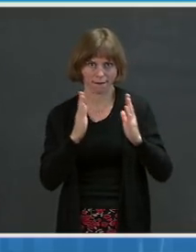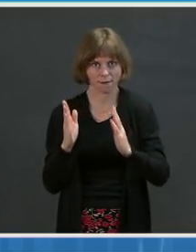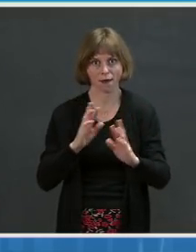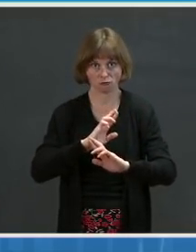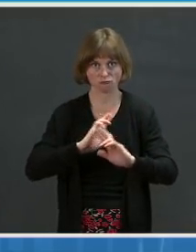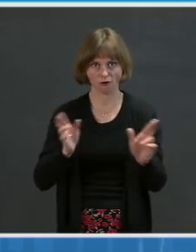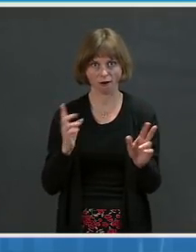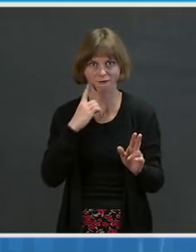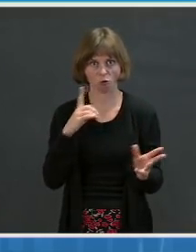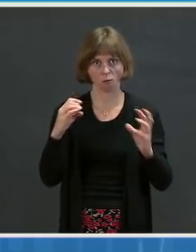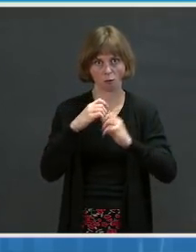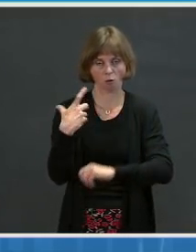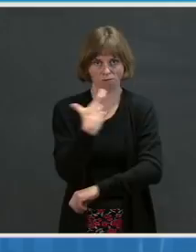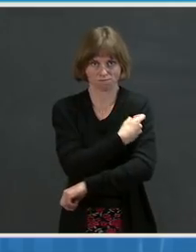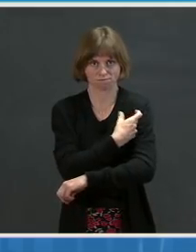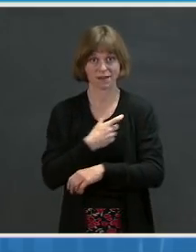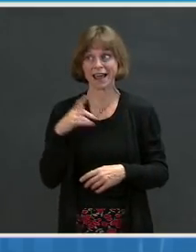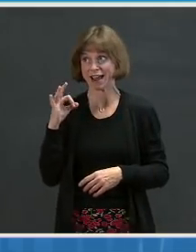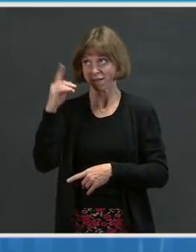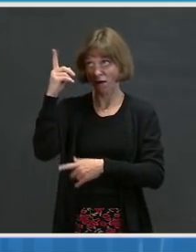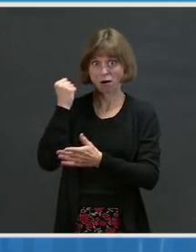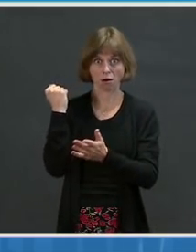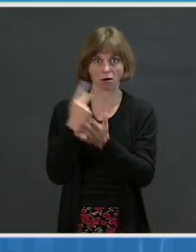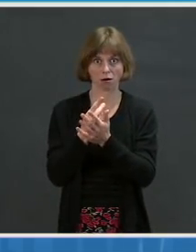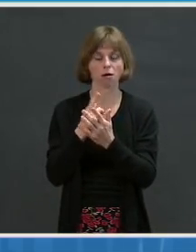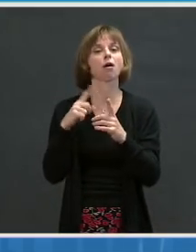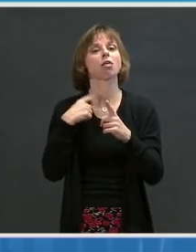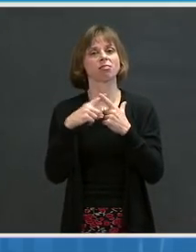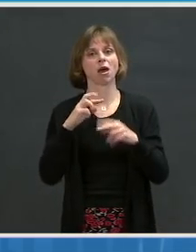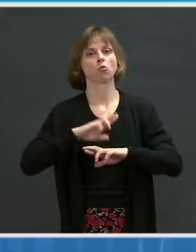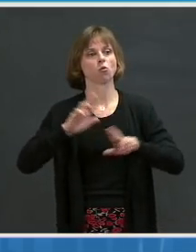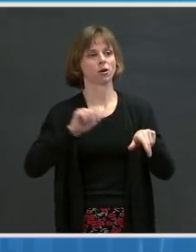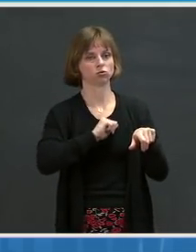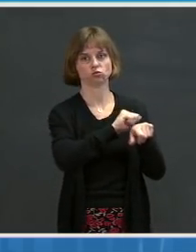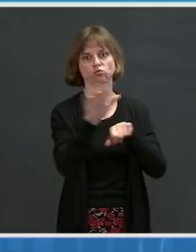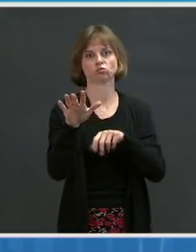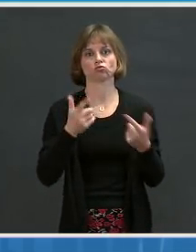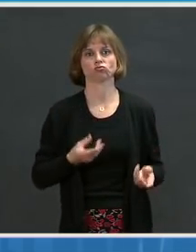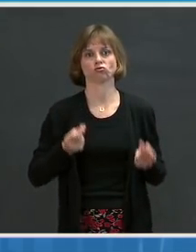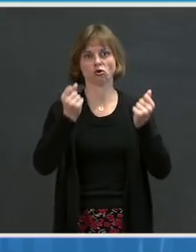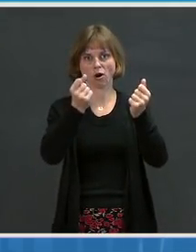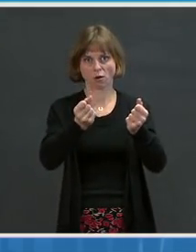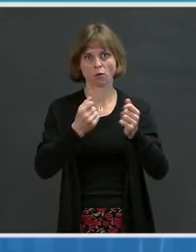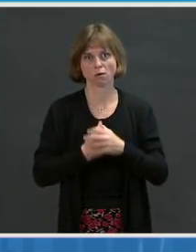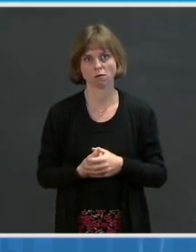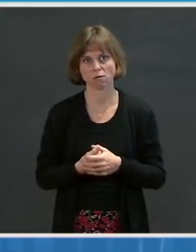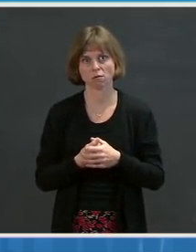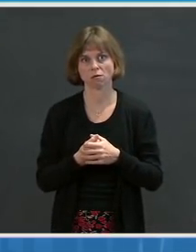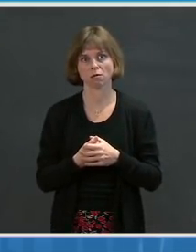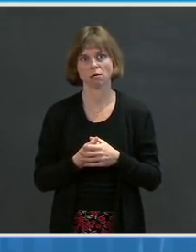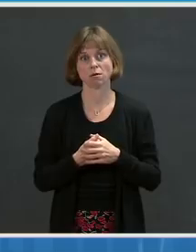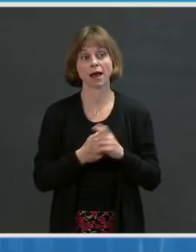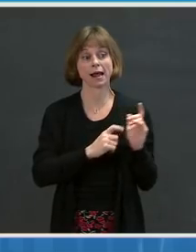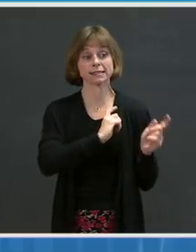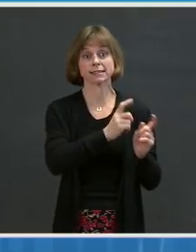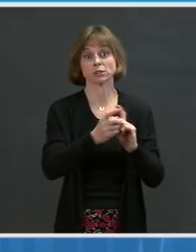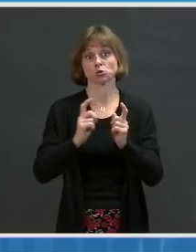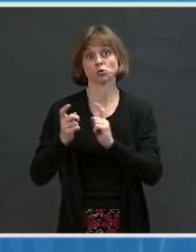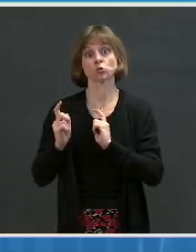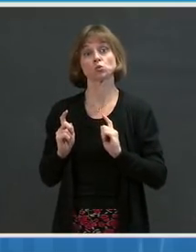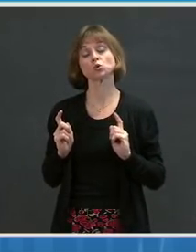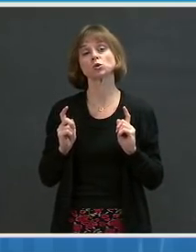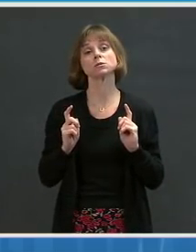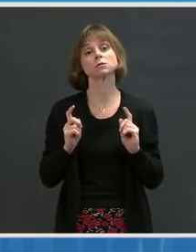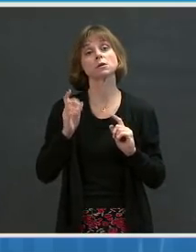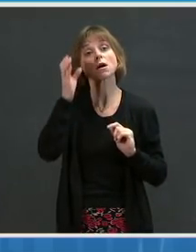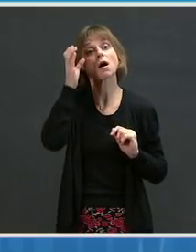If authorized, we are ready to roll out this vaccine without delay. Our distribution approach will mirror the current allocations